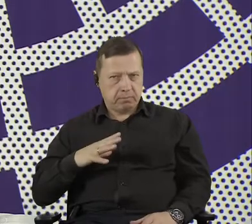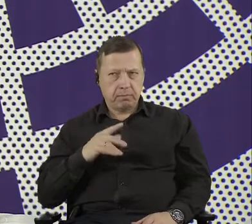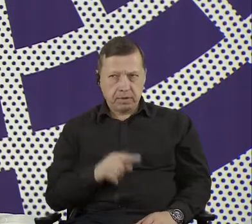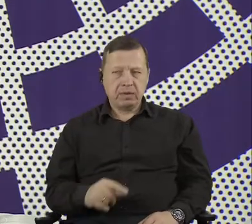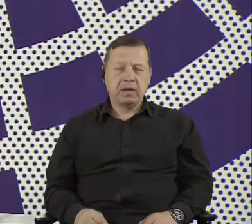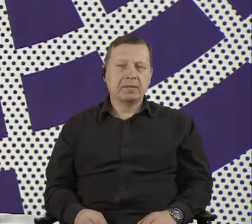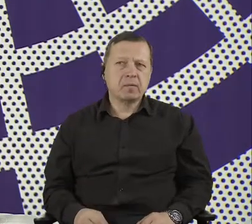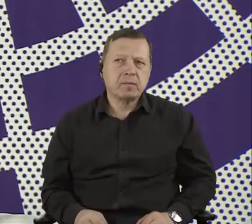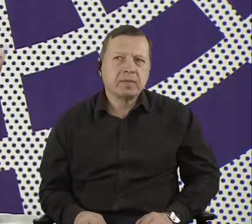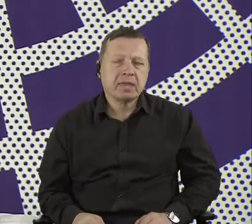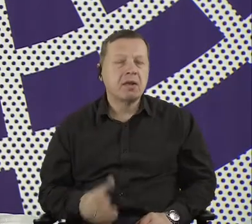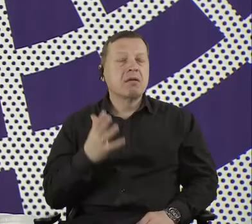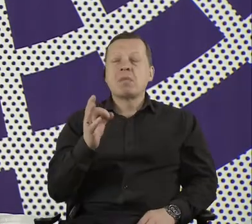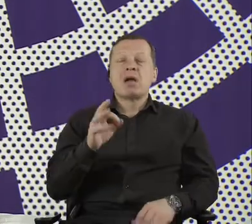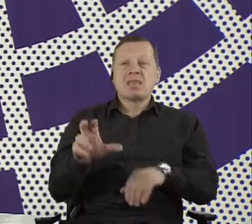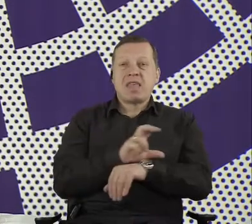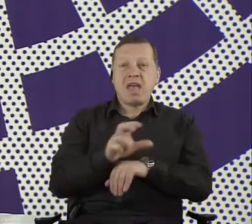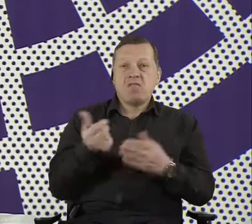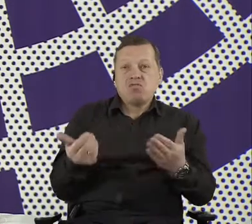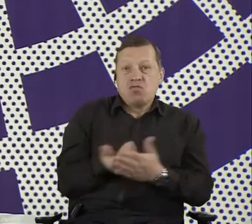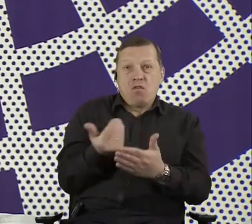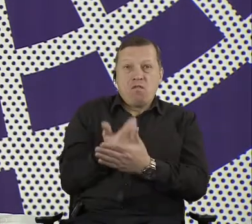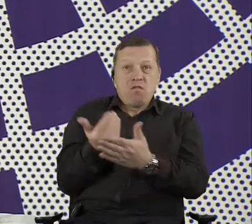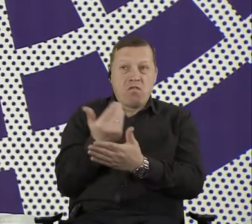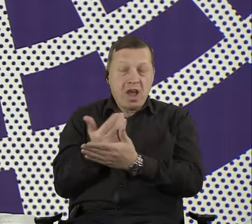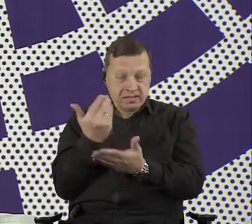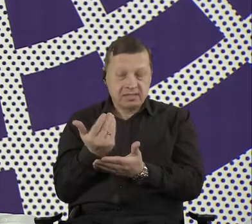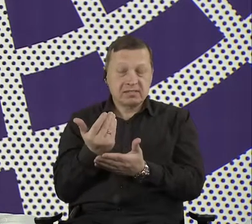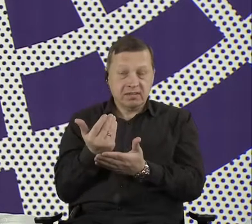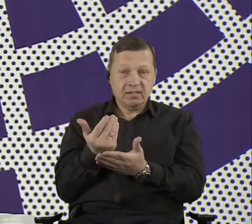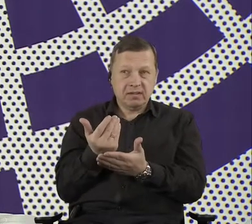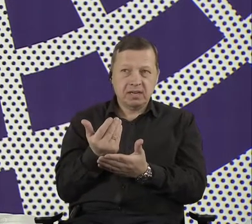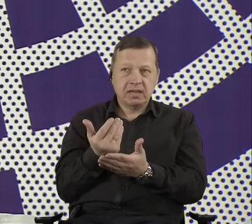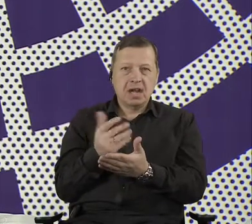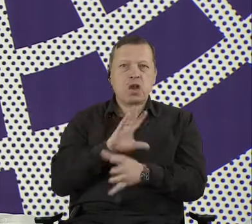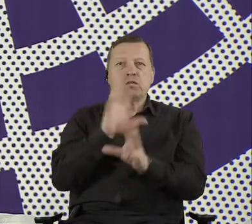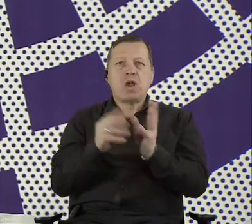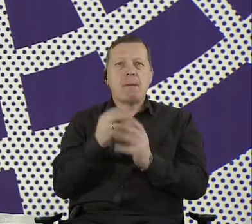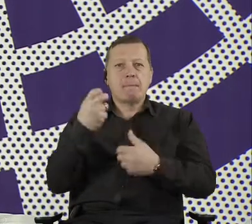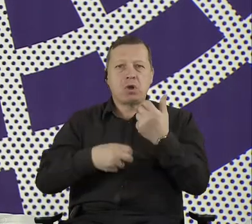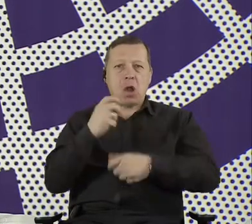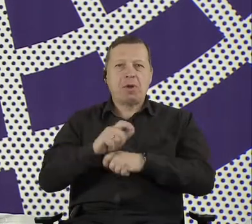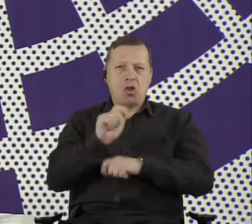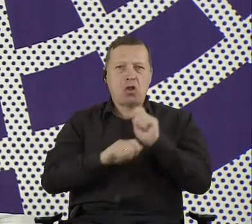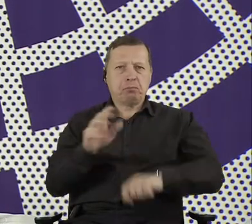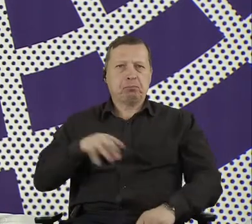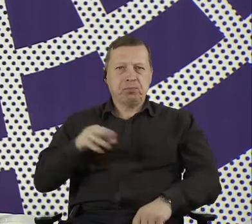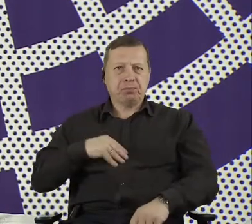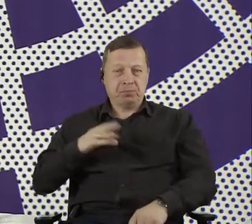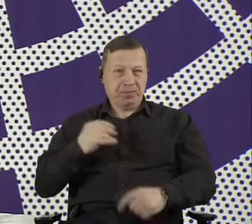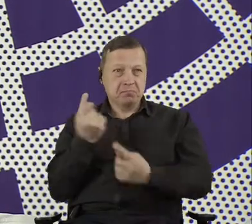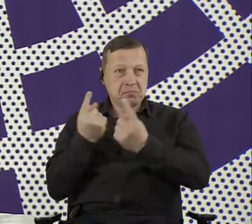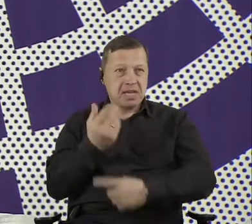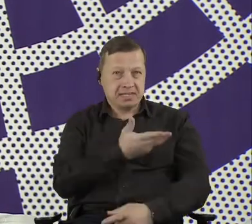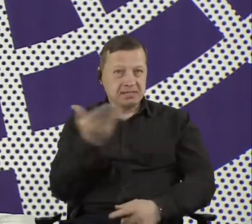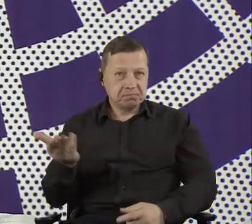technology or new platform or whatever it is, is solving all the problems we have. And also kind of technology will innovate